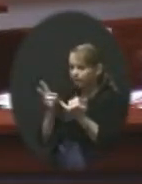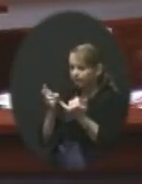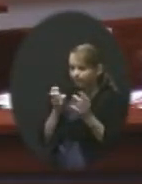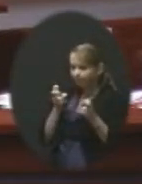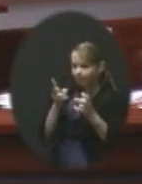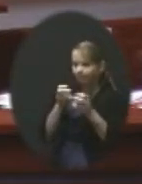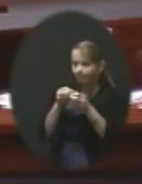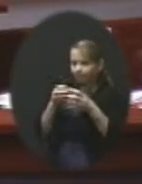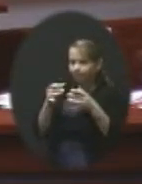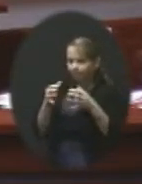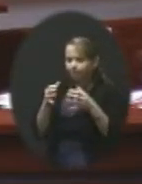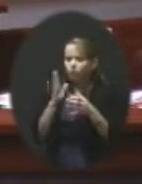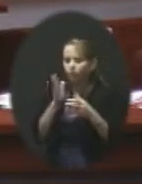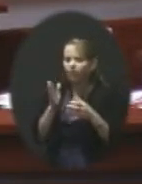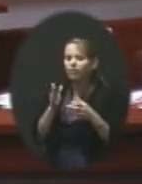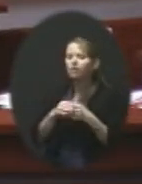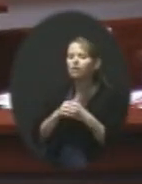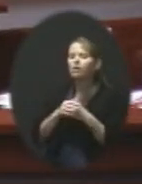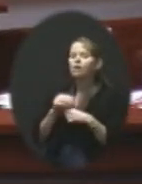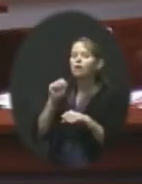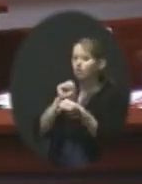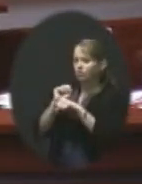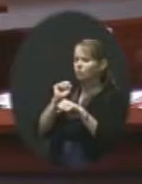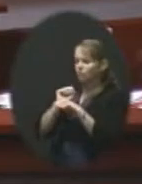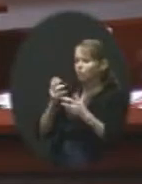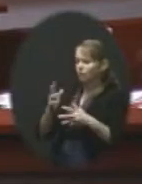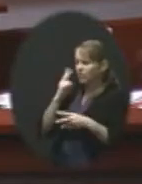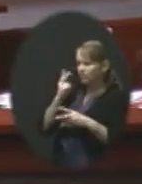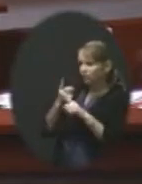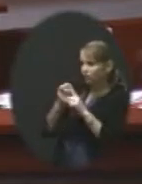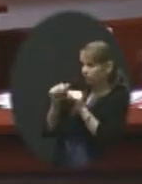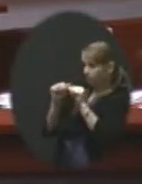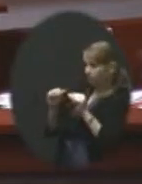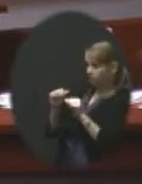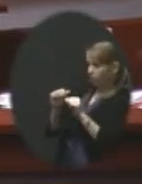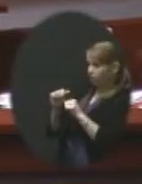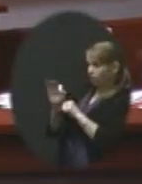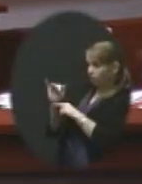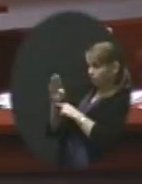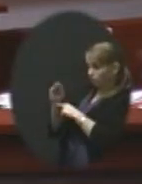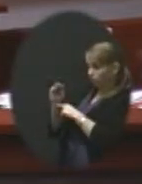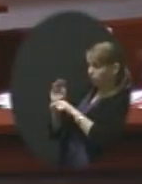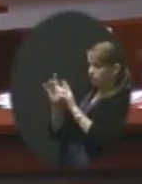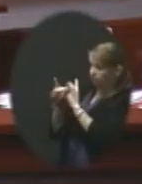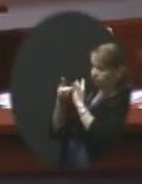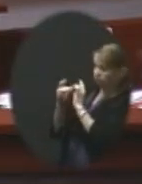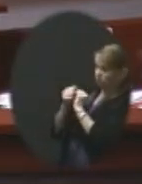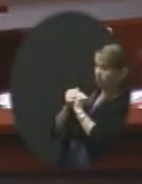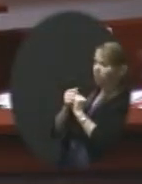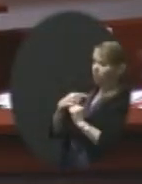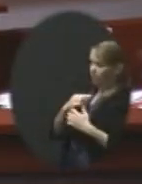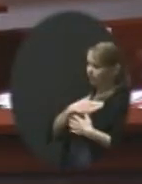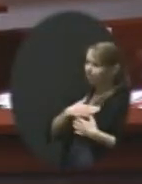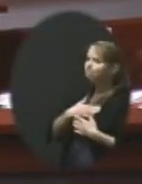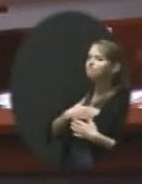And again, the work that we've already seen from the architectural firms that are working with us, we're really pleased and we think you will be as well.